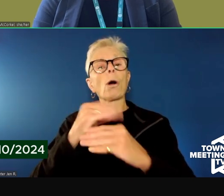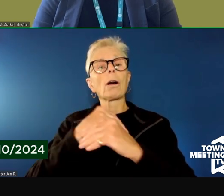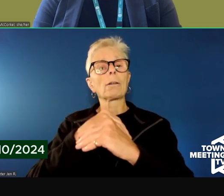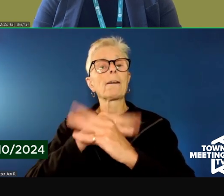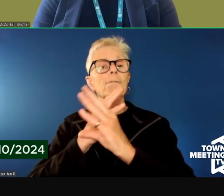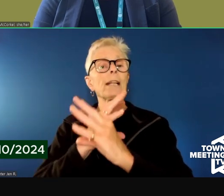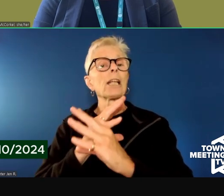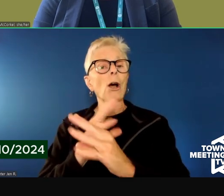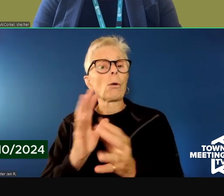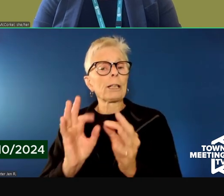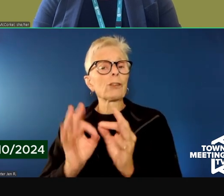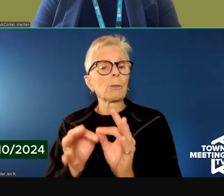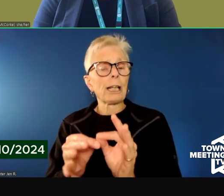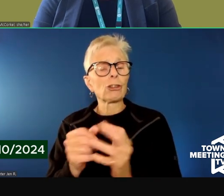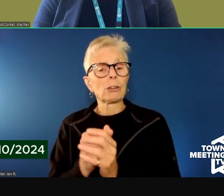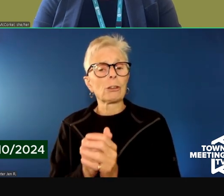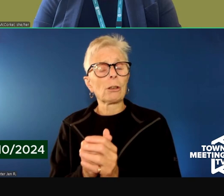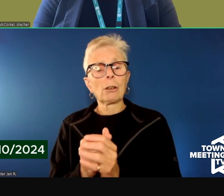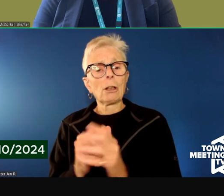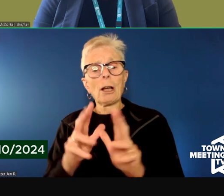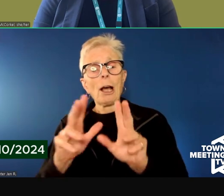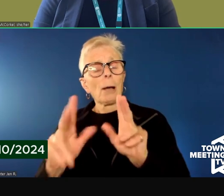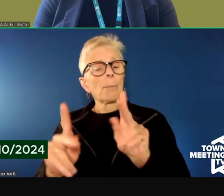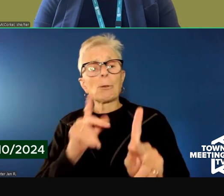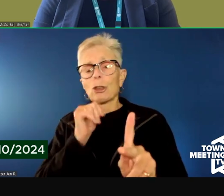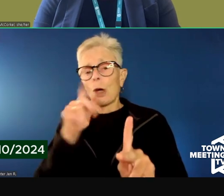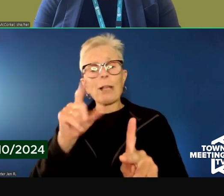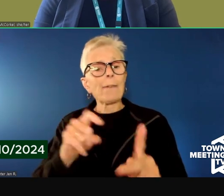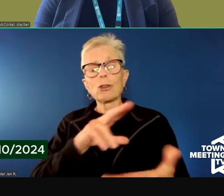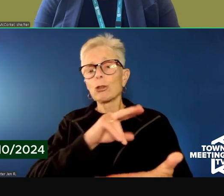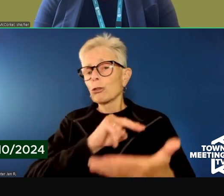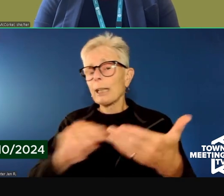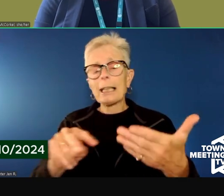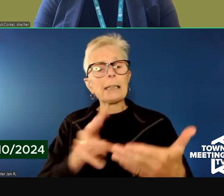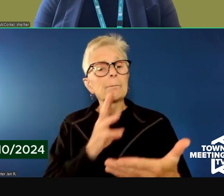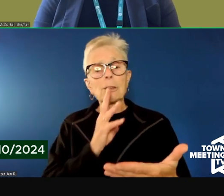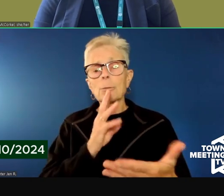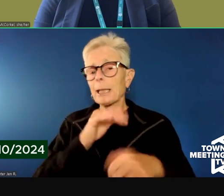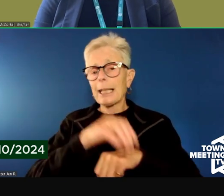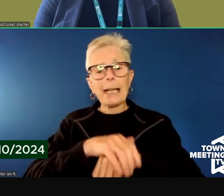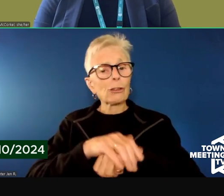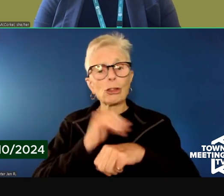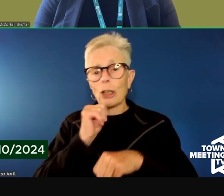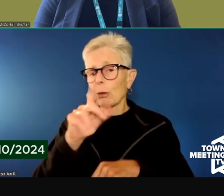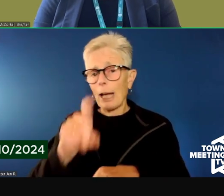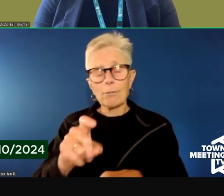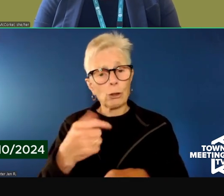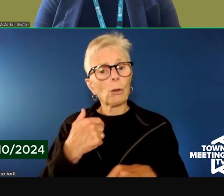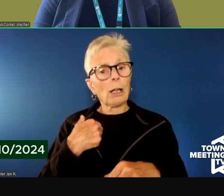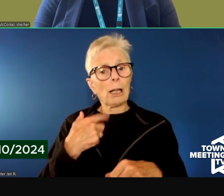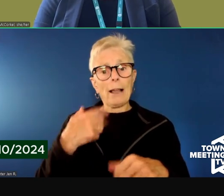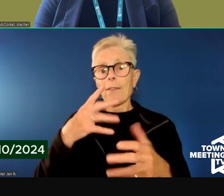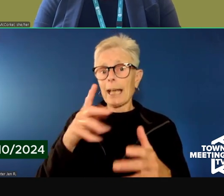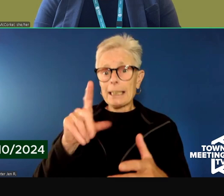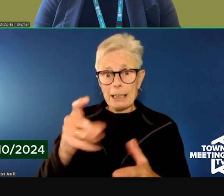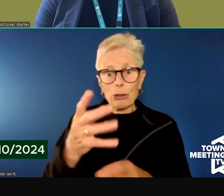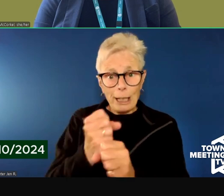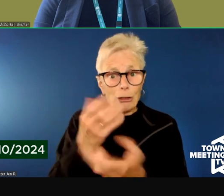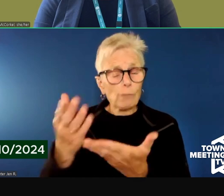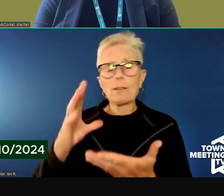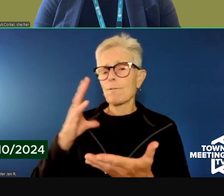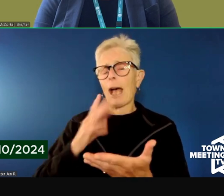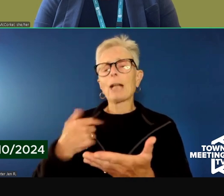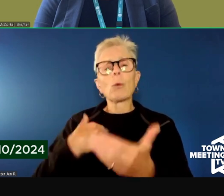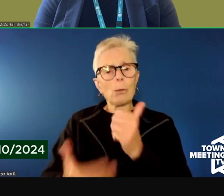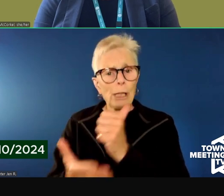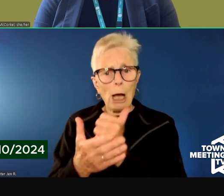So people do not have to speak or read English to be able to access the service. We want everyone to come and we will help with